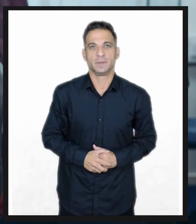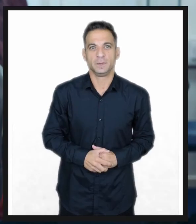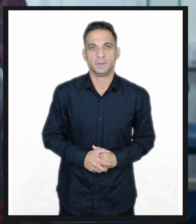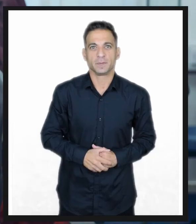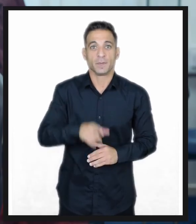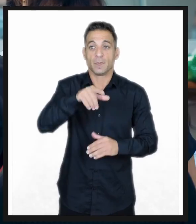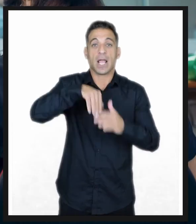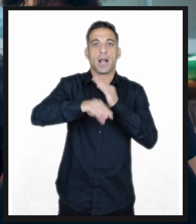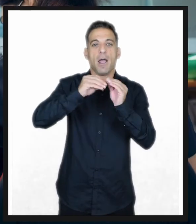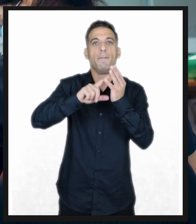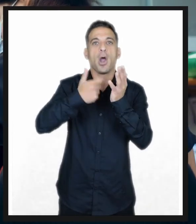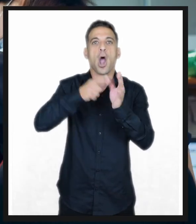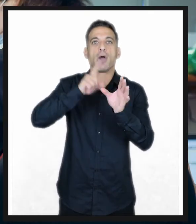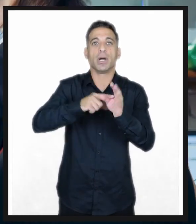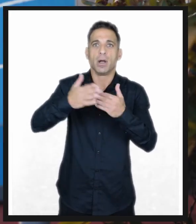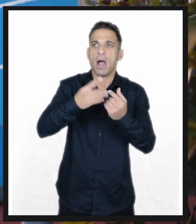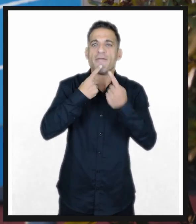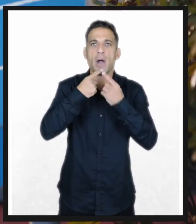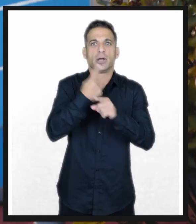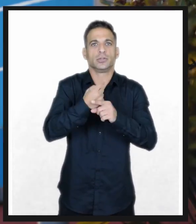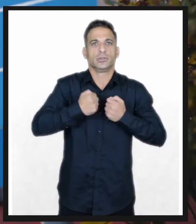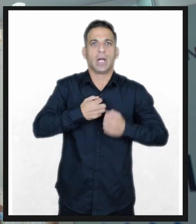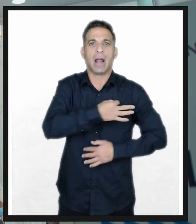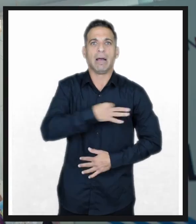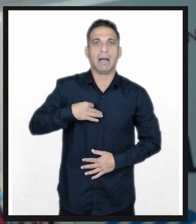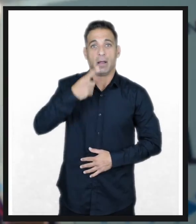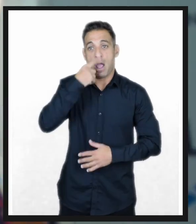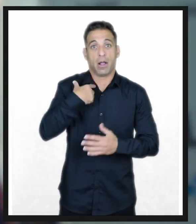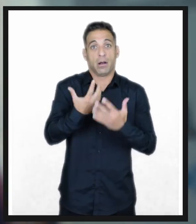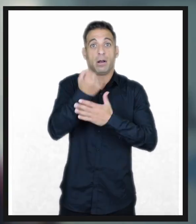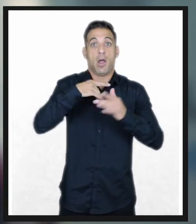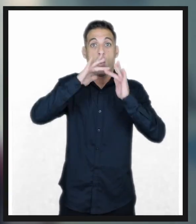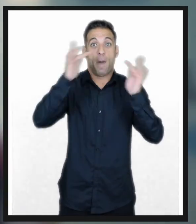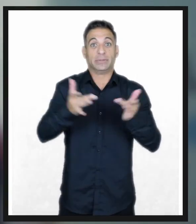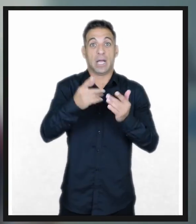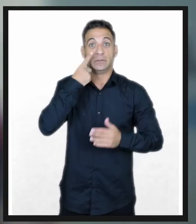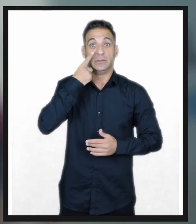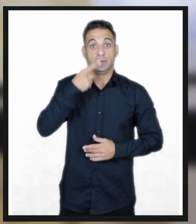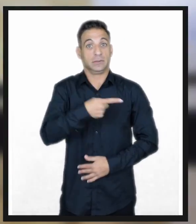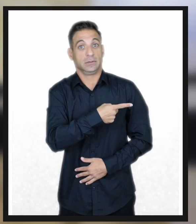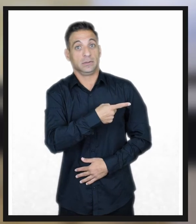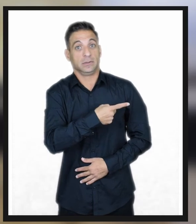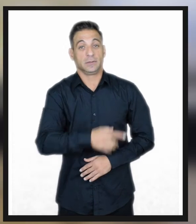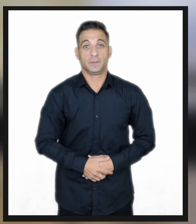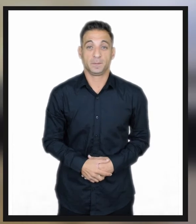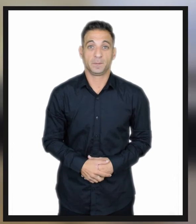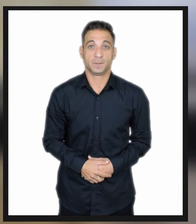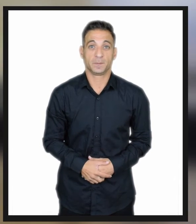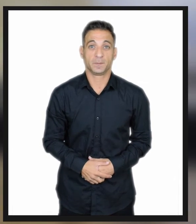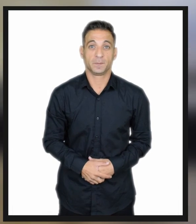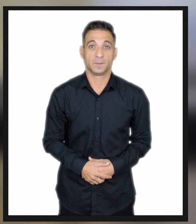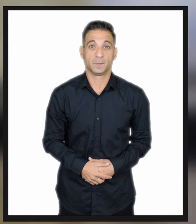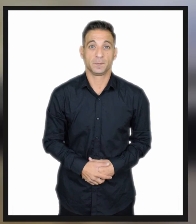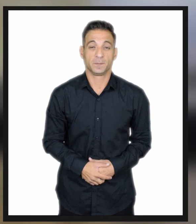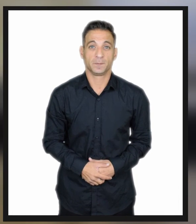In Bury, more information about our clinics can be found on our website which is Bury.gov.uk forward slash